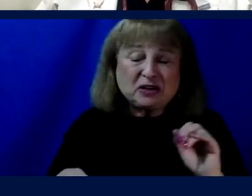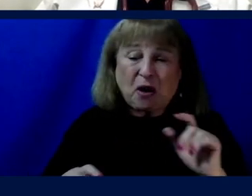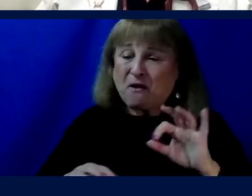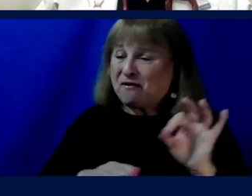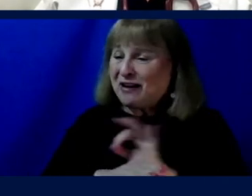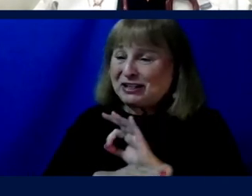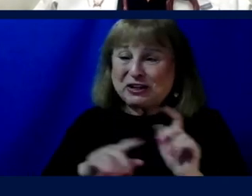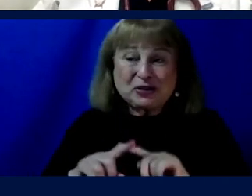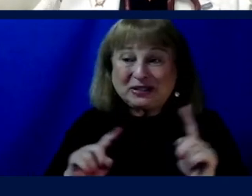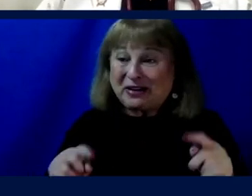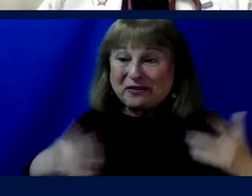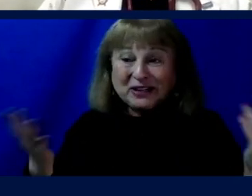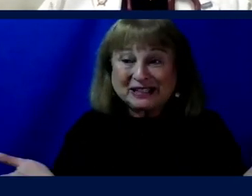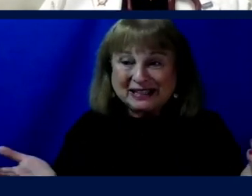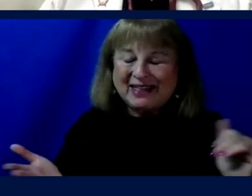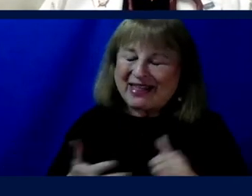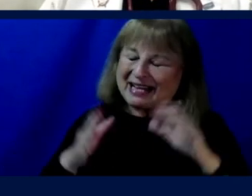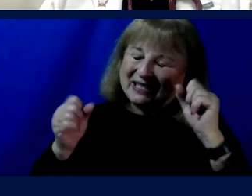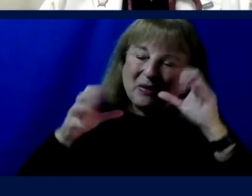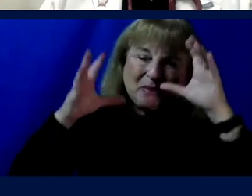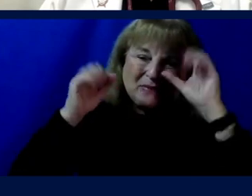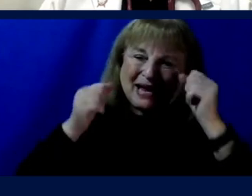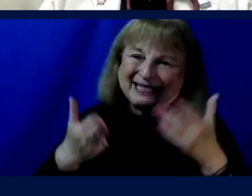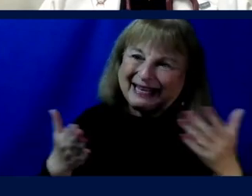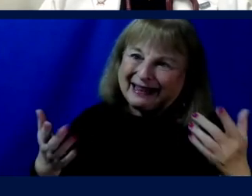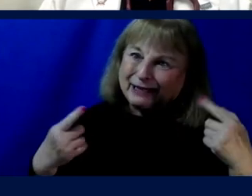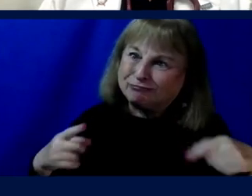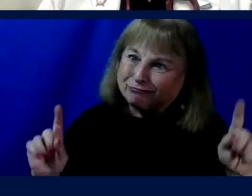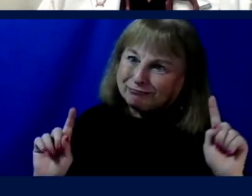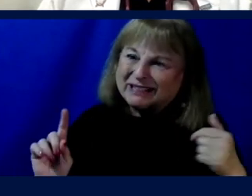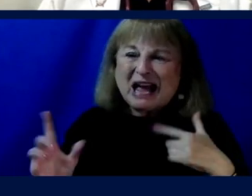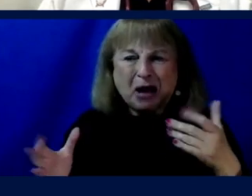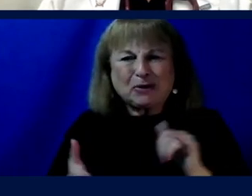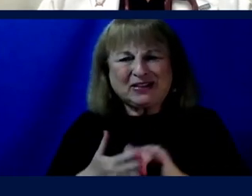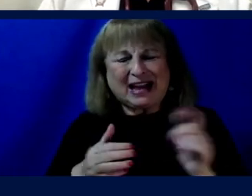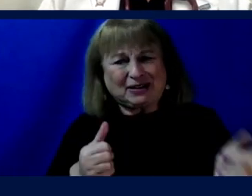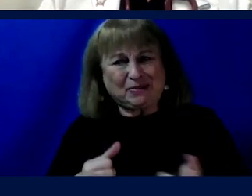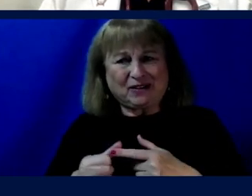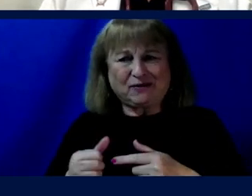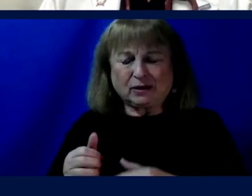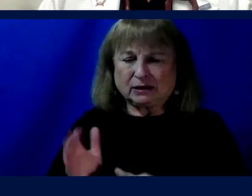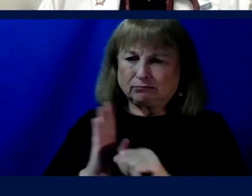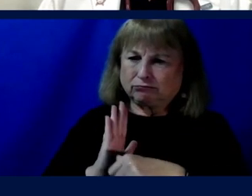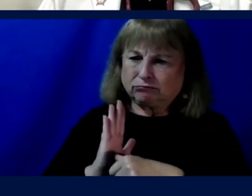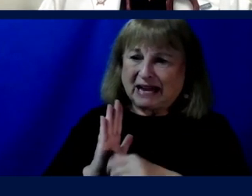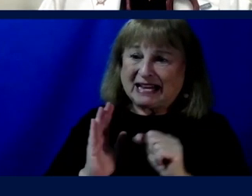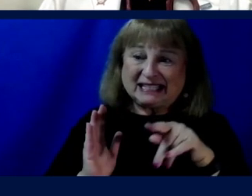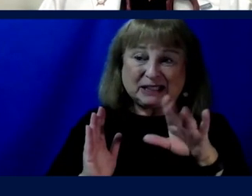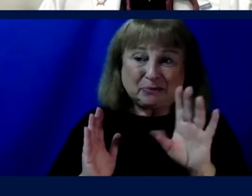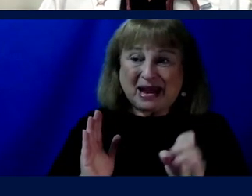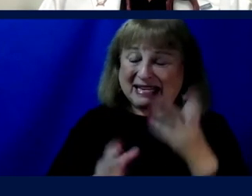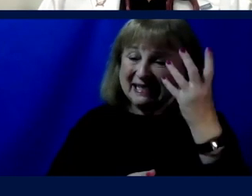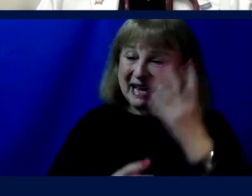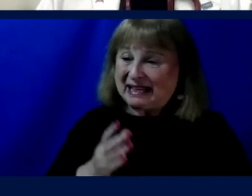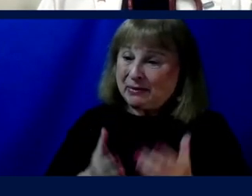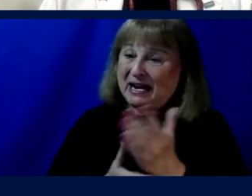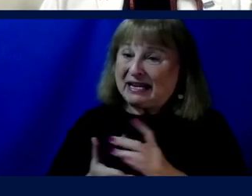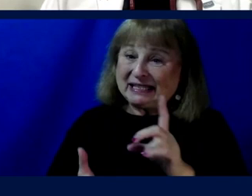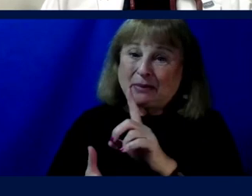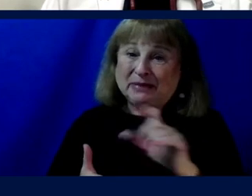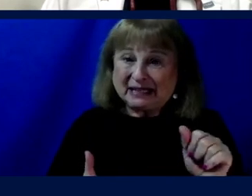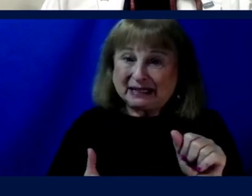differences. And that's an amazing thing to contemplate. So I want that to be our first moment. Space eliminates some disabilities,